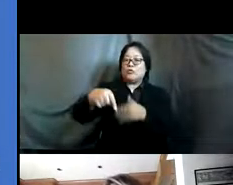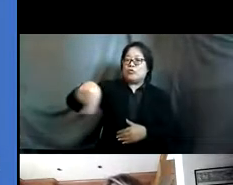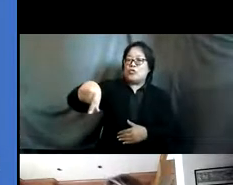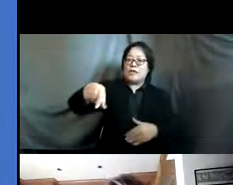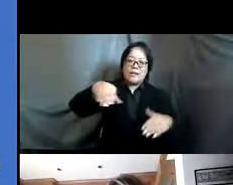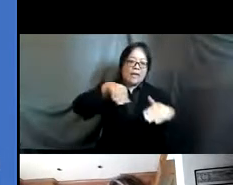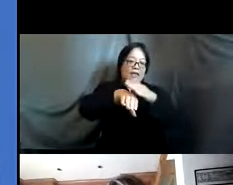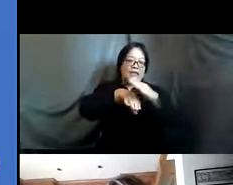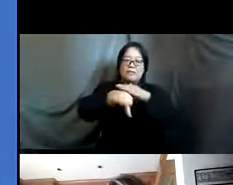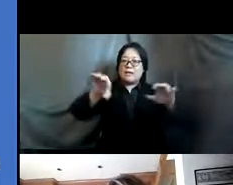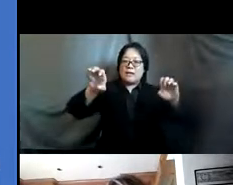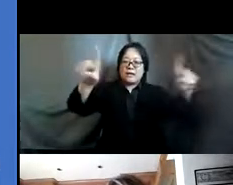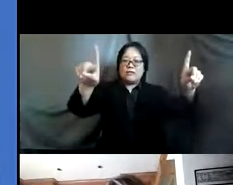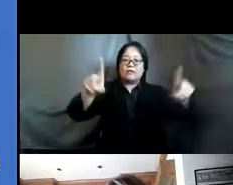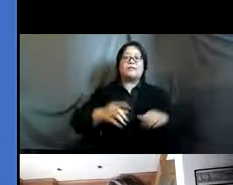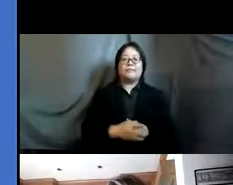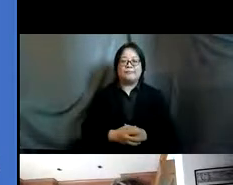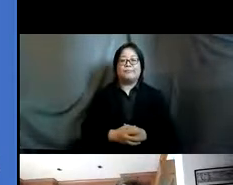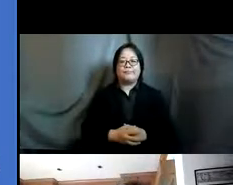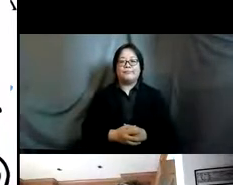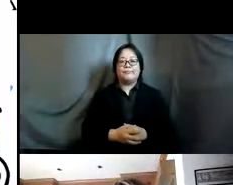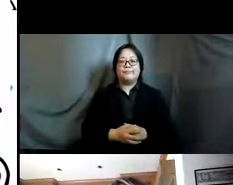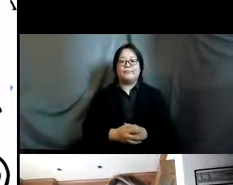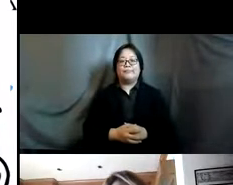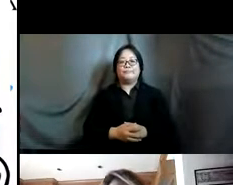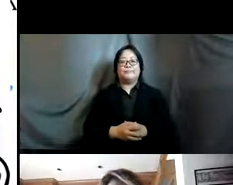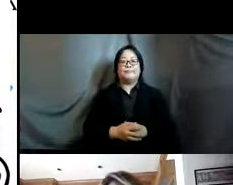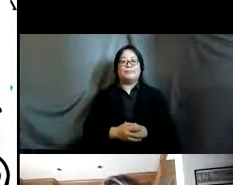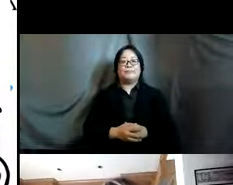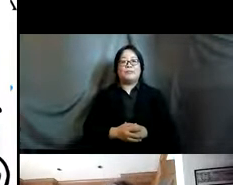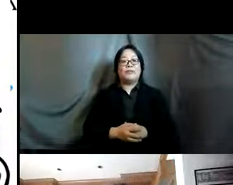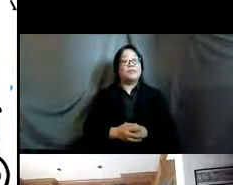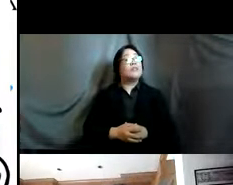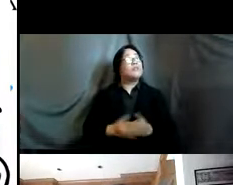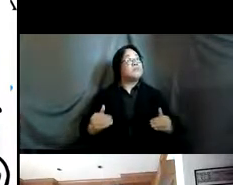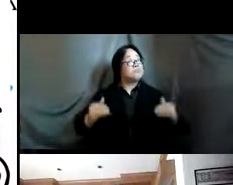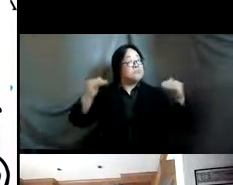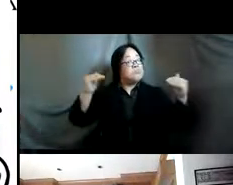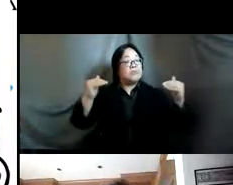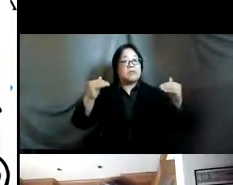education and capacity development for all stakeholders increasing the availability accessibility